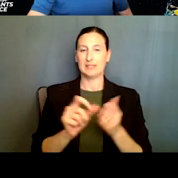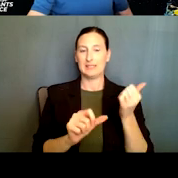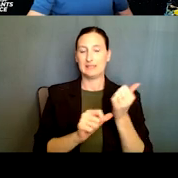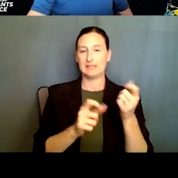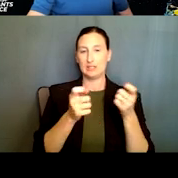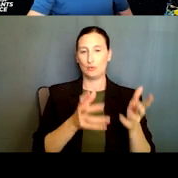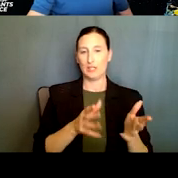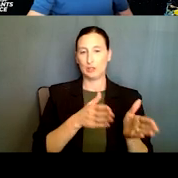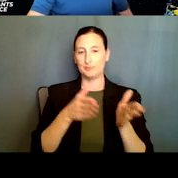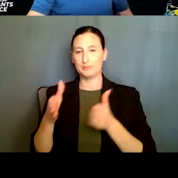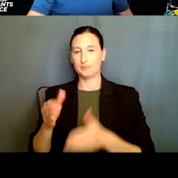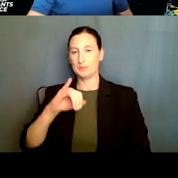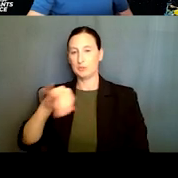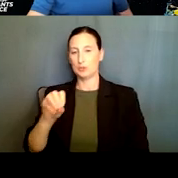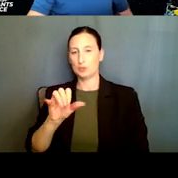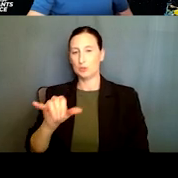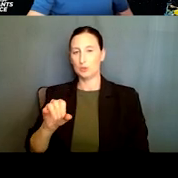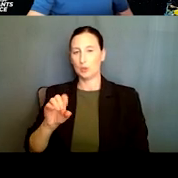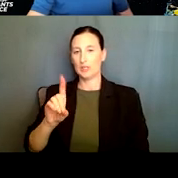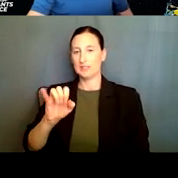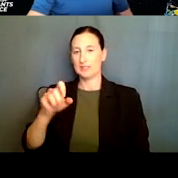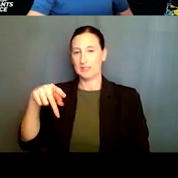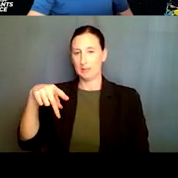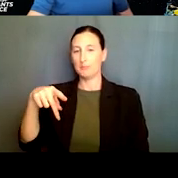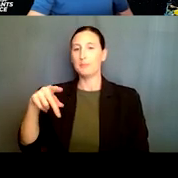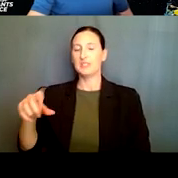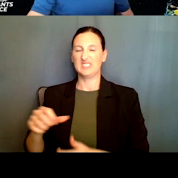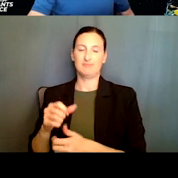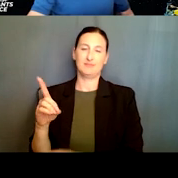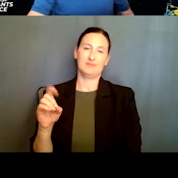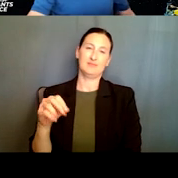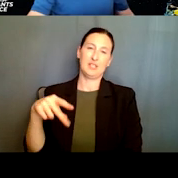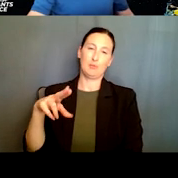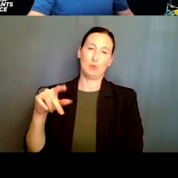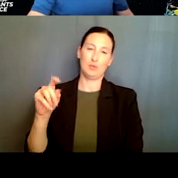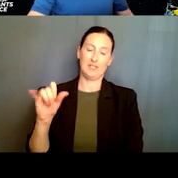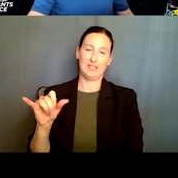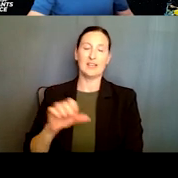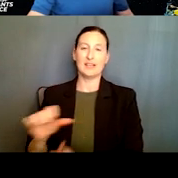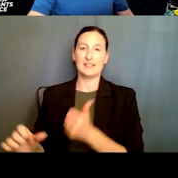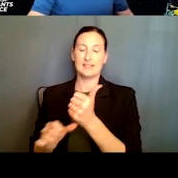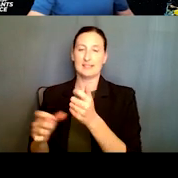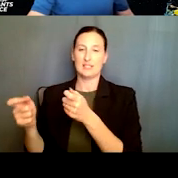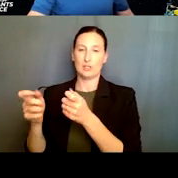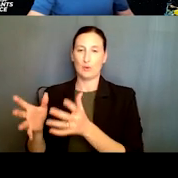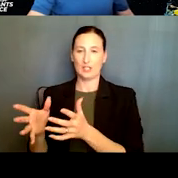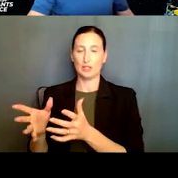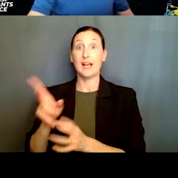the division directors and the assistant, the deputy division directors of each